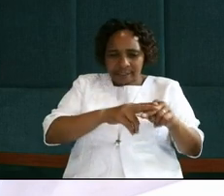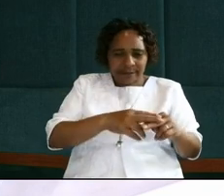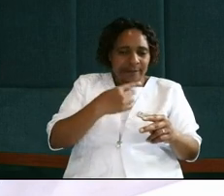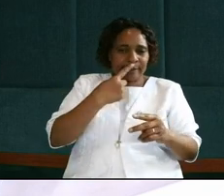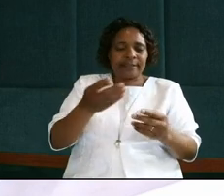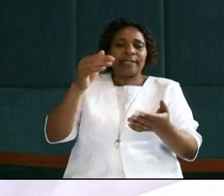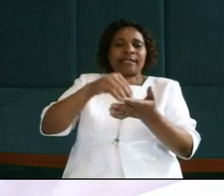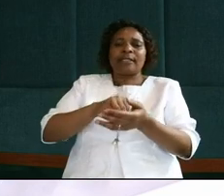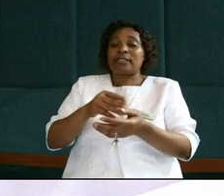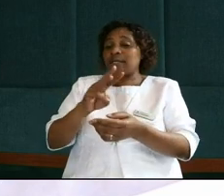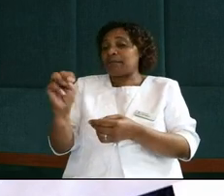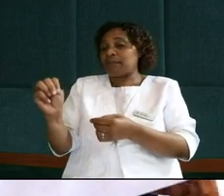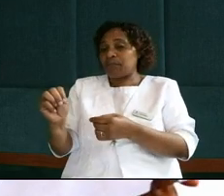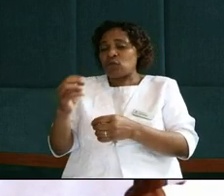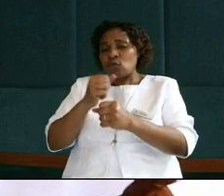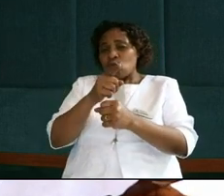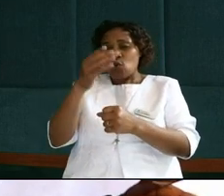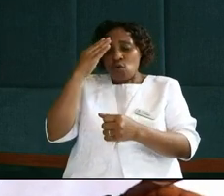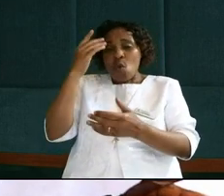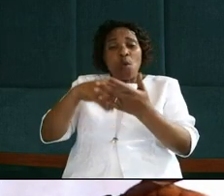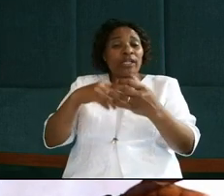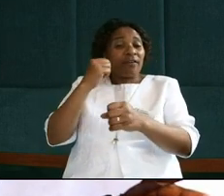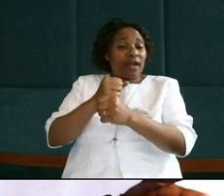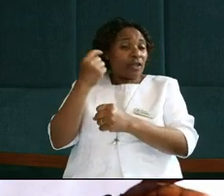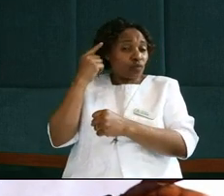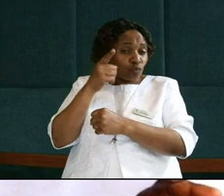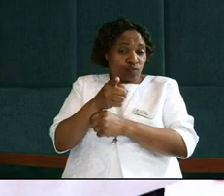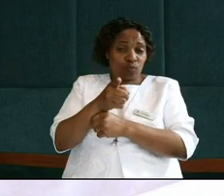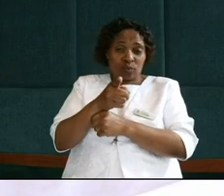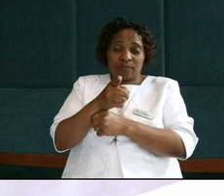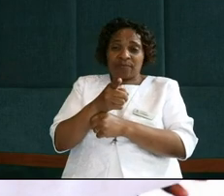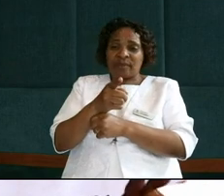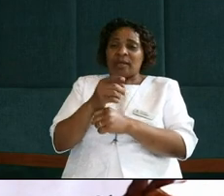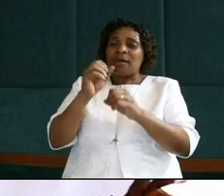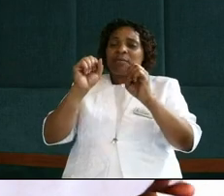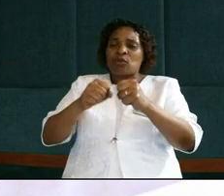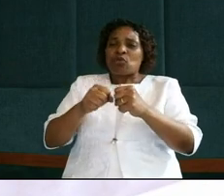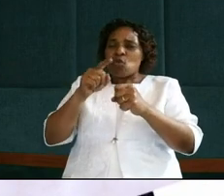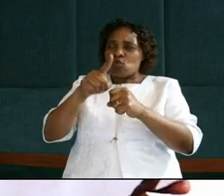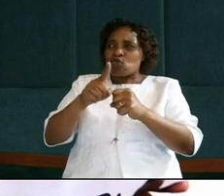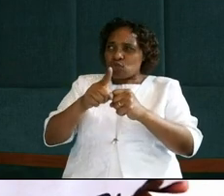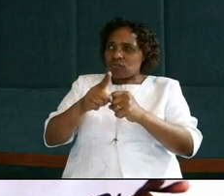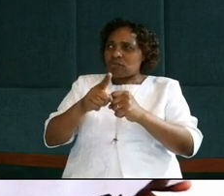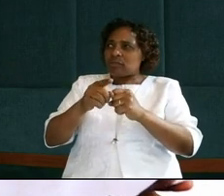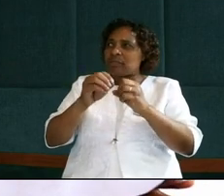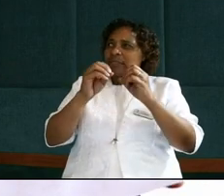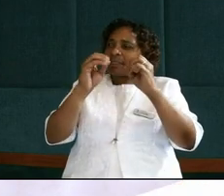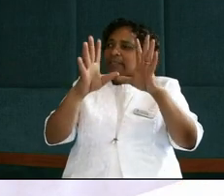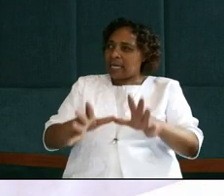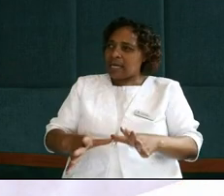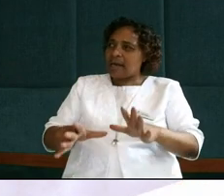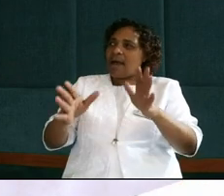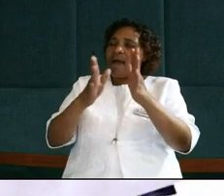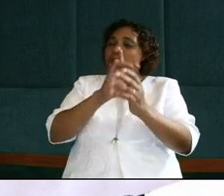said to them, Do you know what I have done to you? You call me teacher and Lord. And you